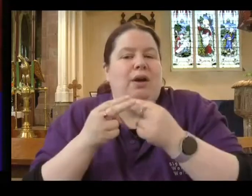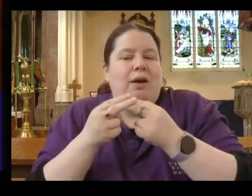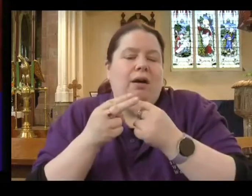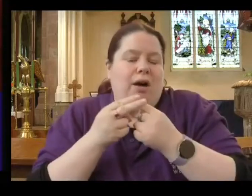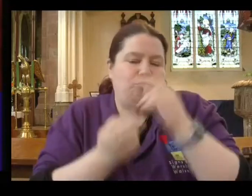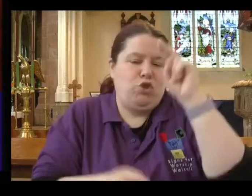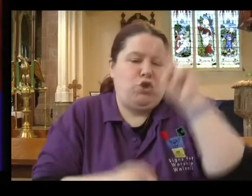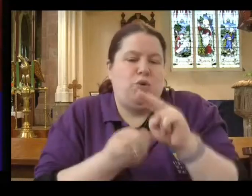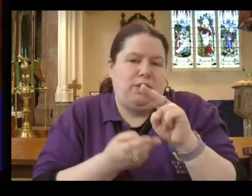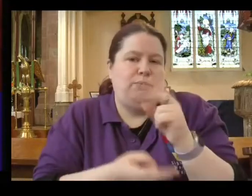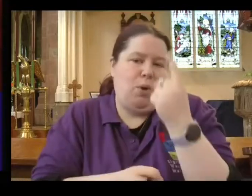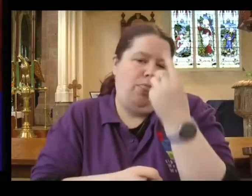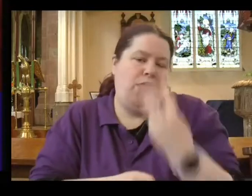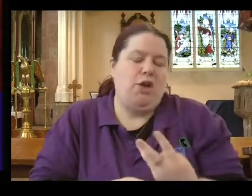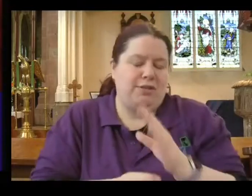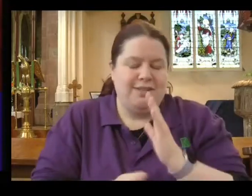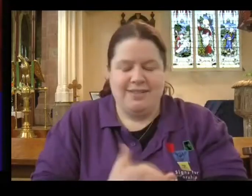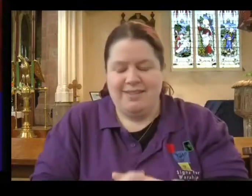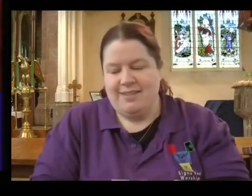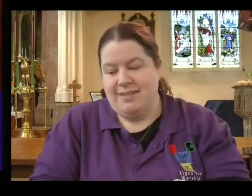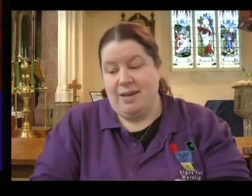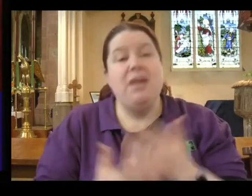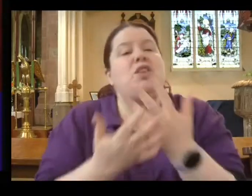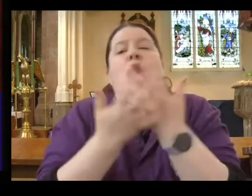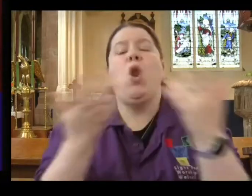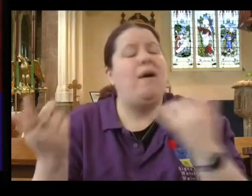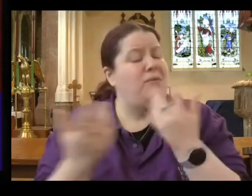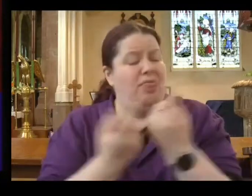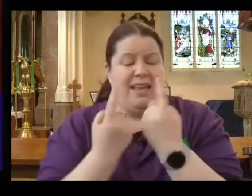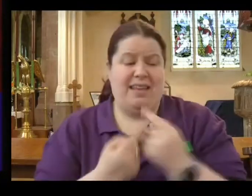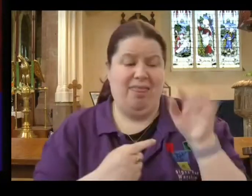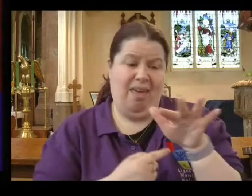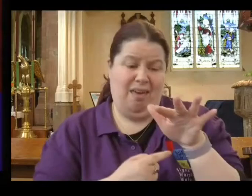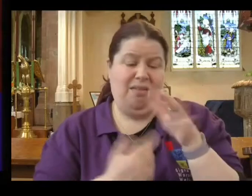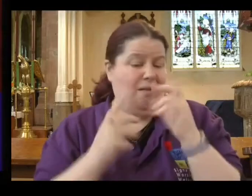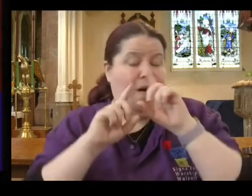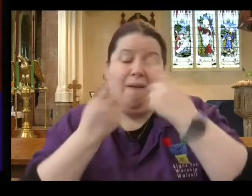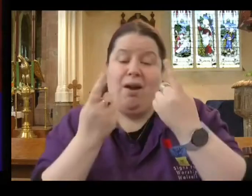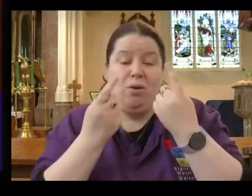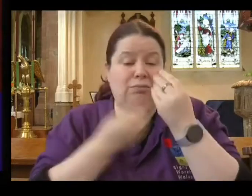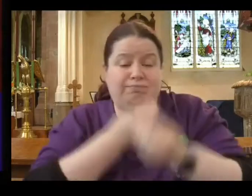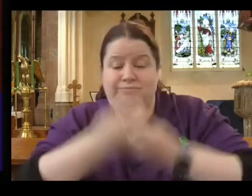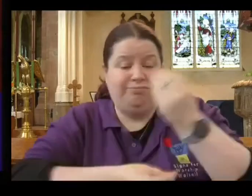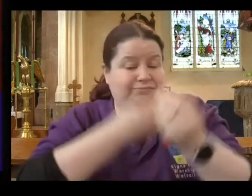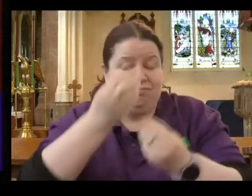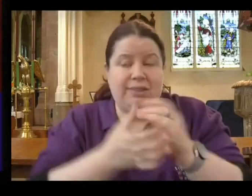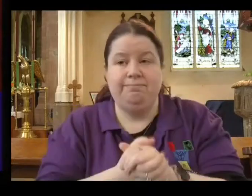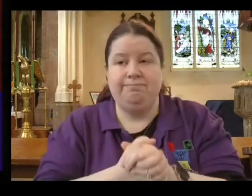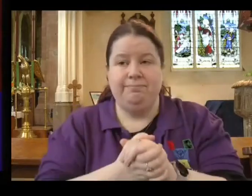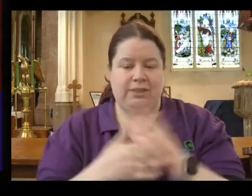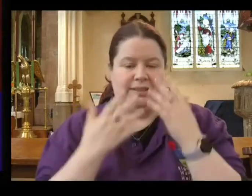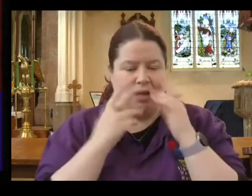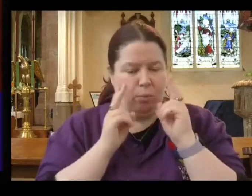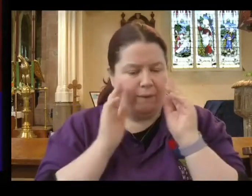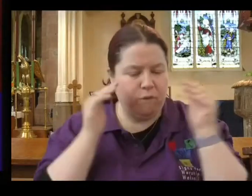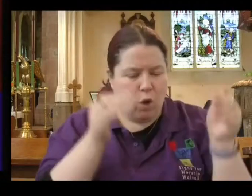third of that. But there is a lot here that I'm not going to be able to cover. But today we're thinking specifically about two letters.